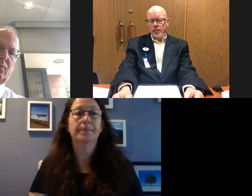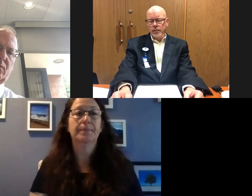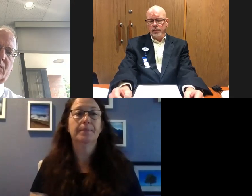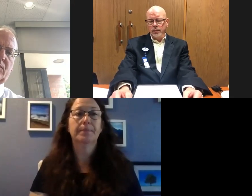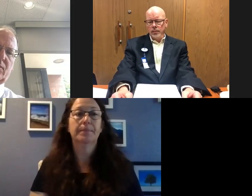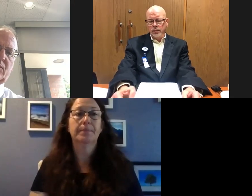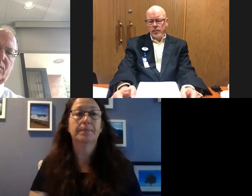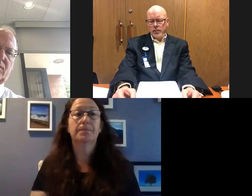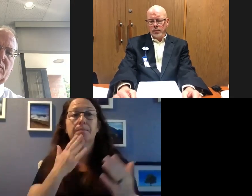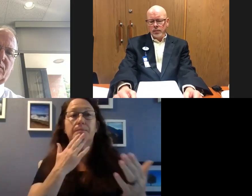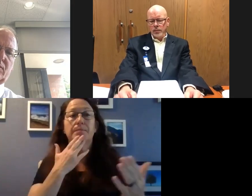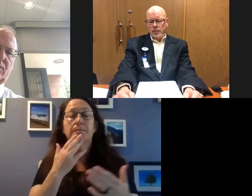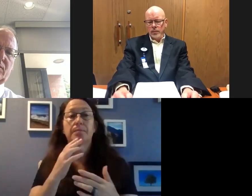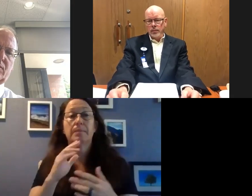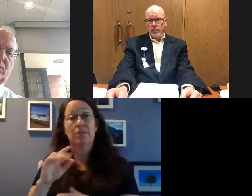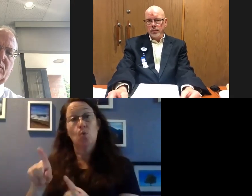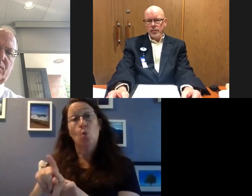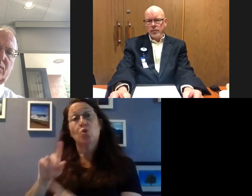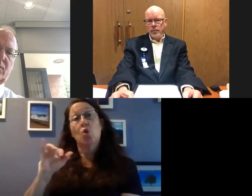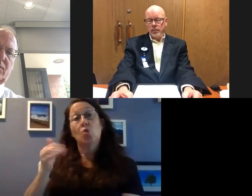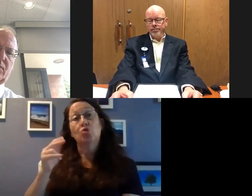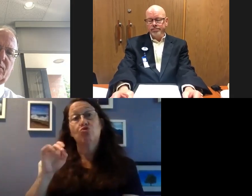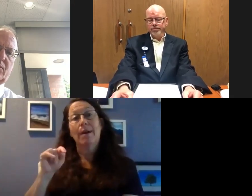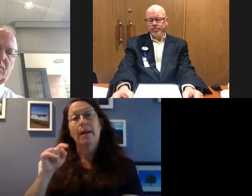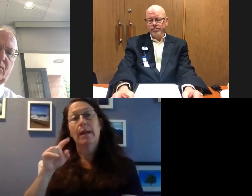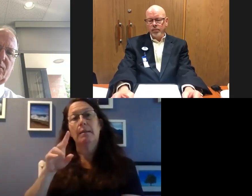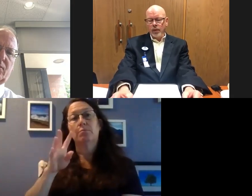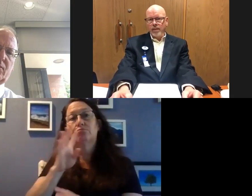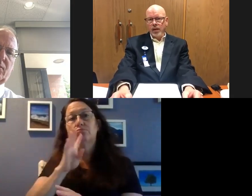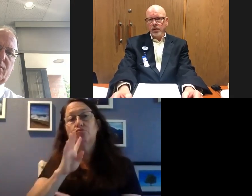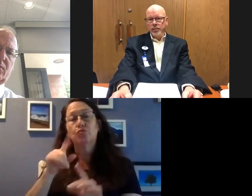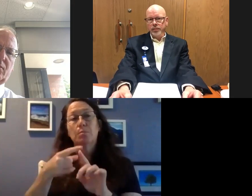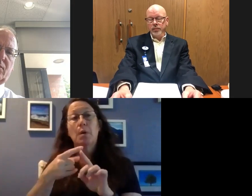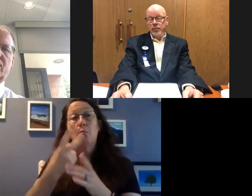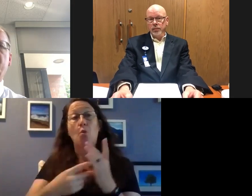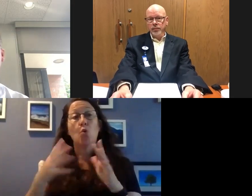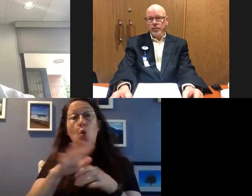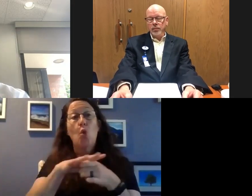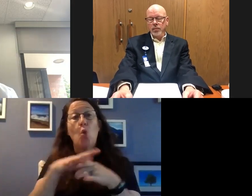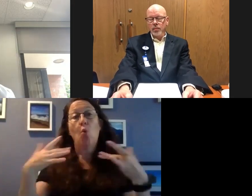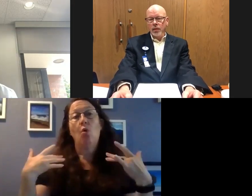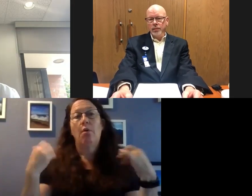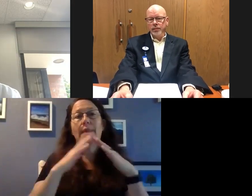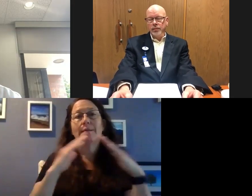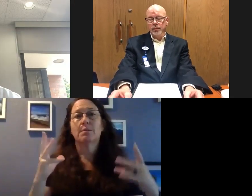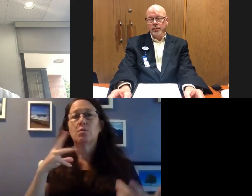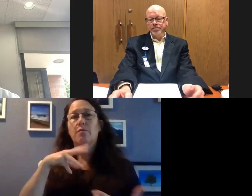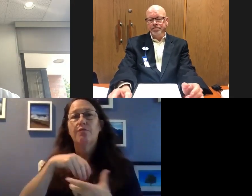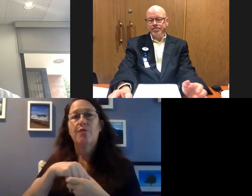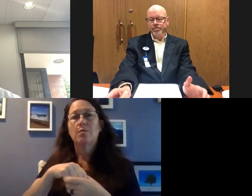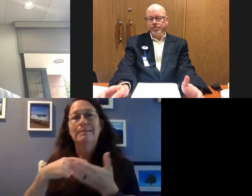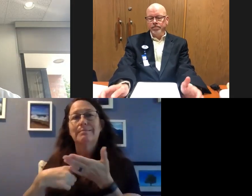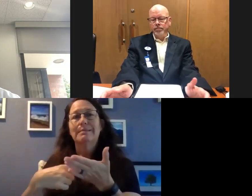Thank you. And as Janet mentioned, we are very pleased to have both of our local health systems here with us today. They'll be discussing some of the